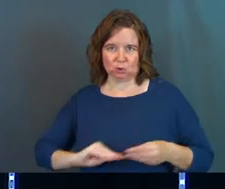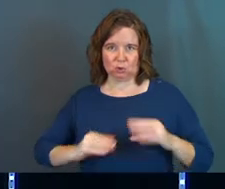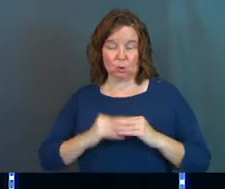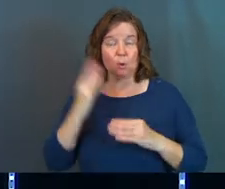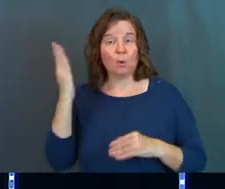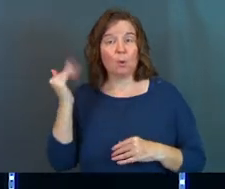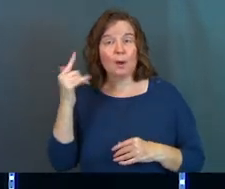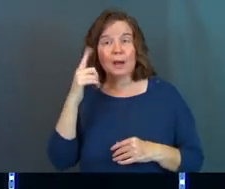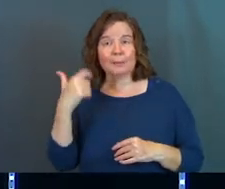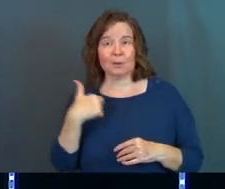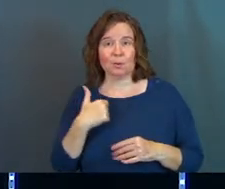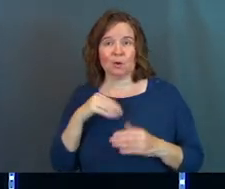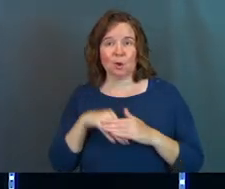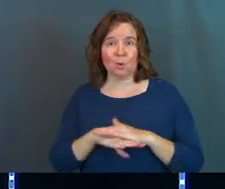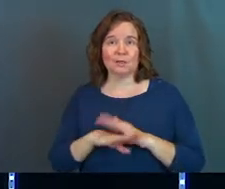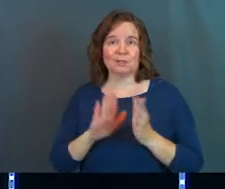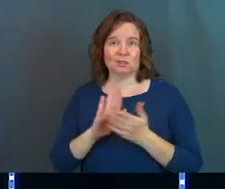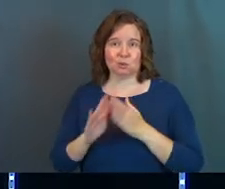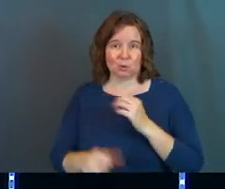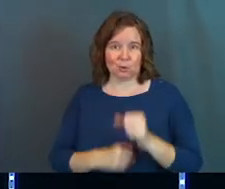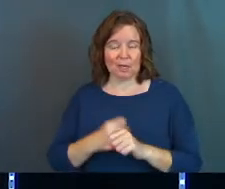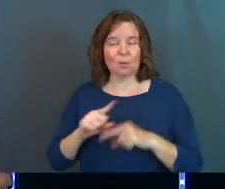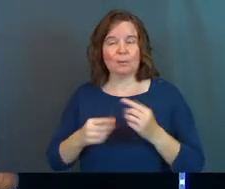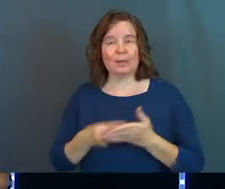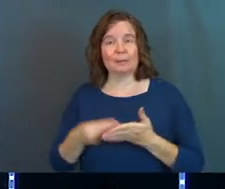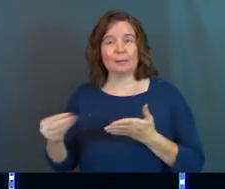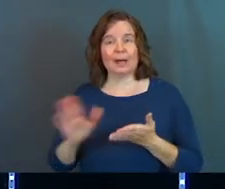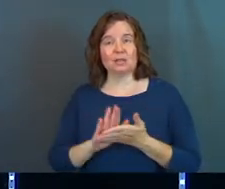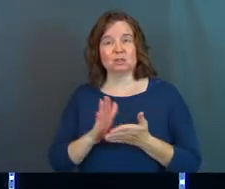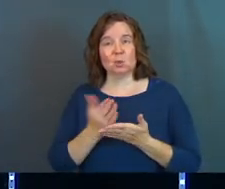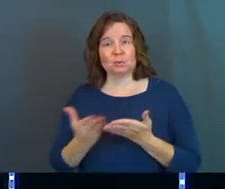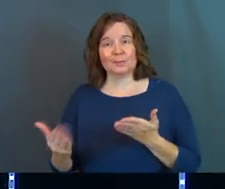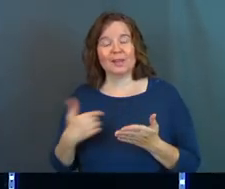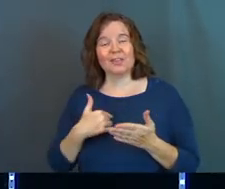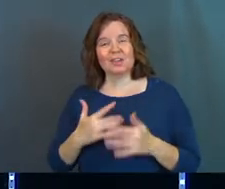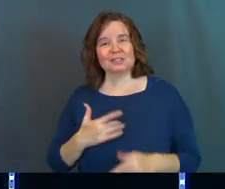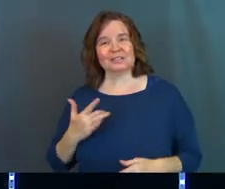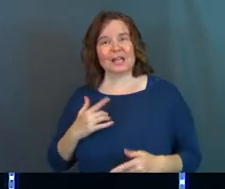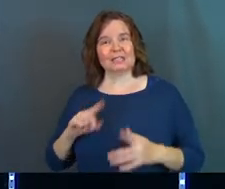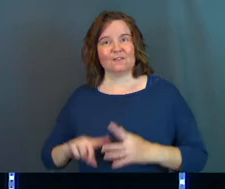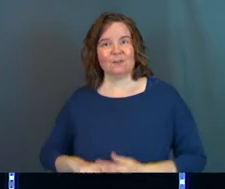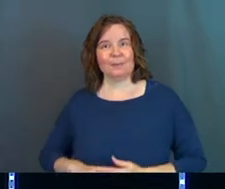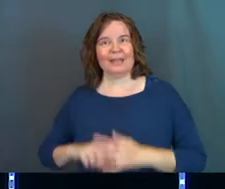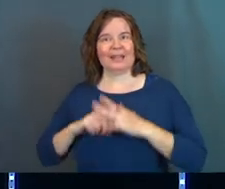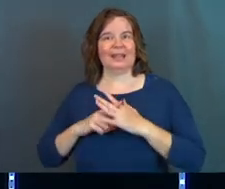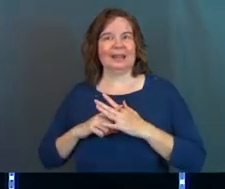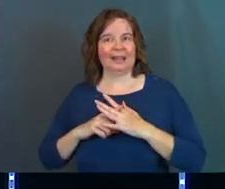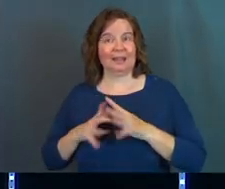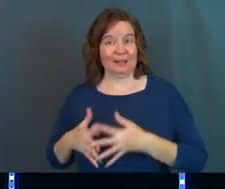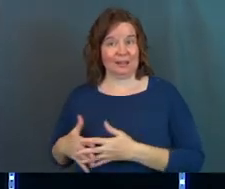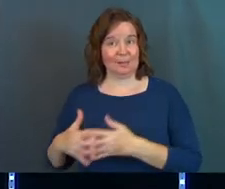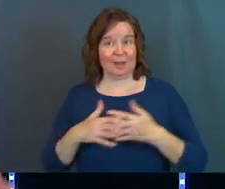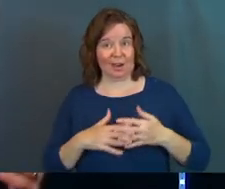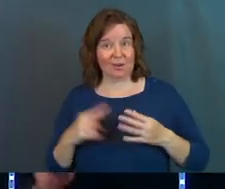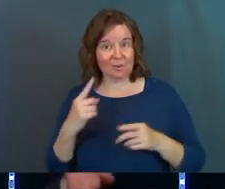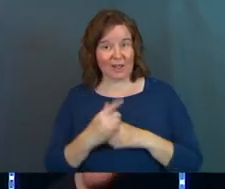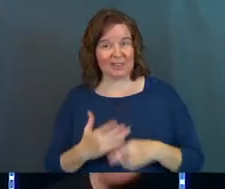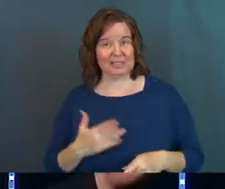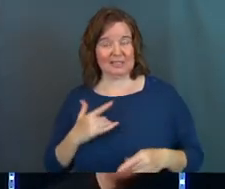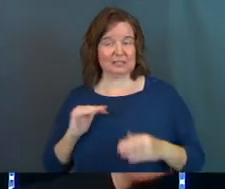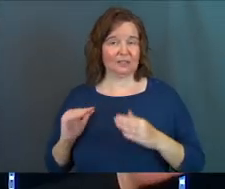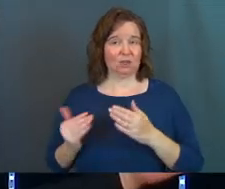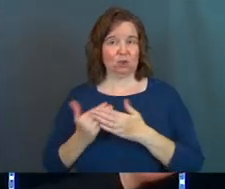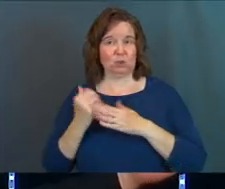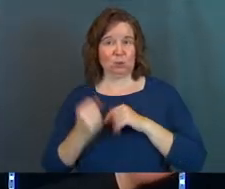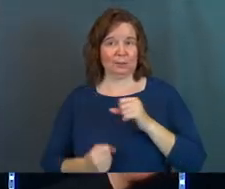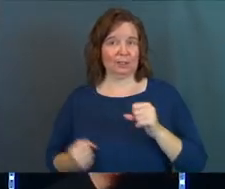partly because we're going into the school year, and when people buy school supplies, there's a sense of beginning in America, right? Like, there's a sense of